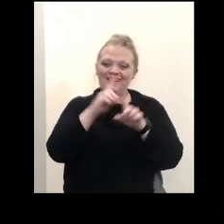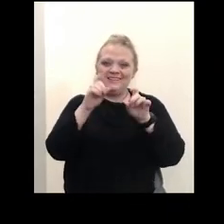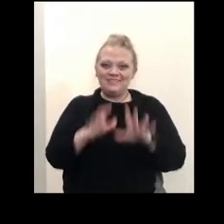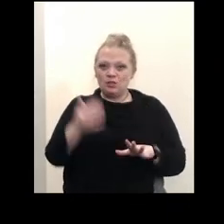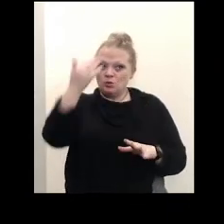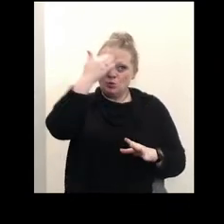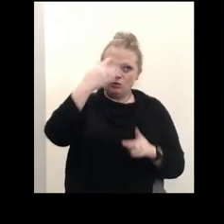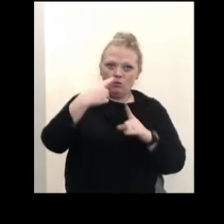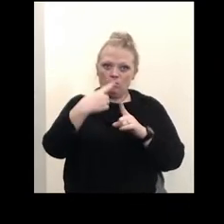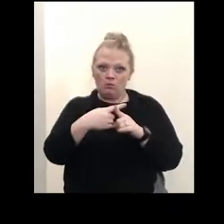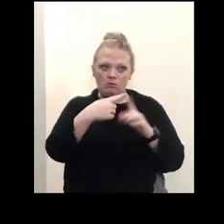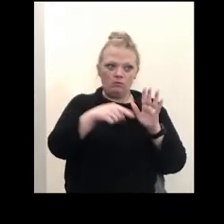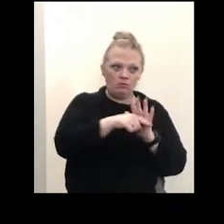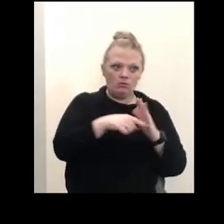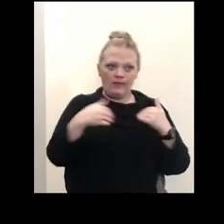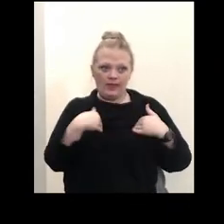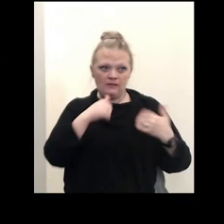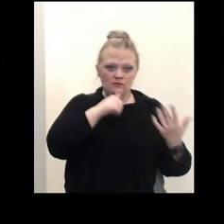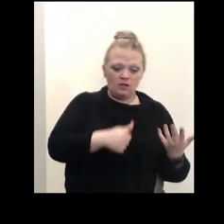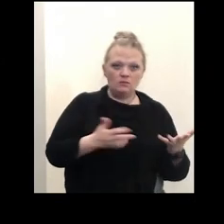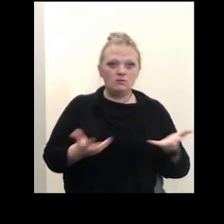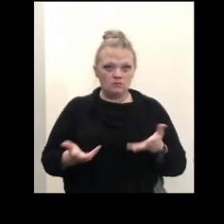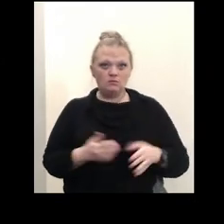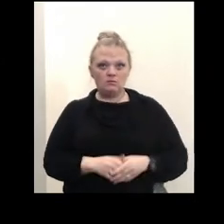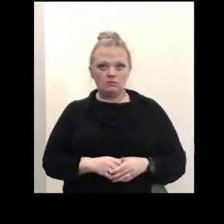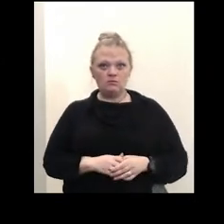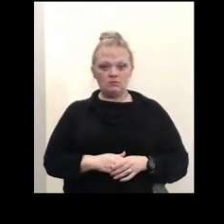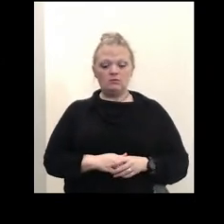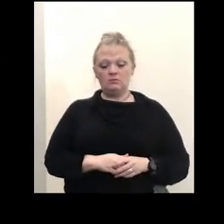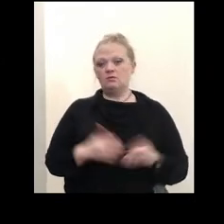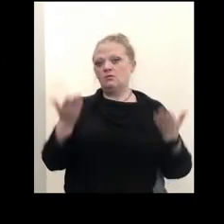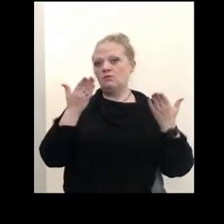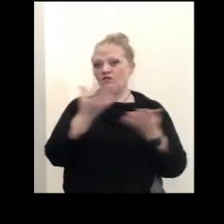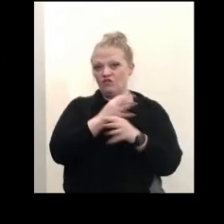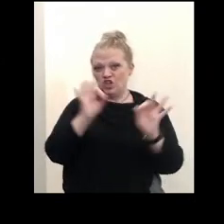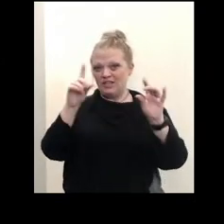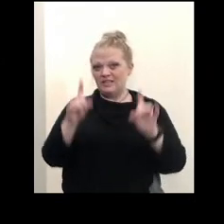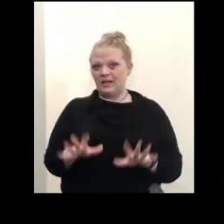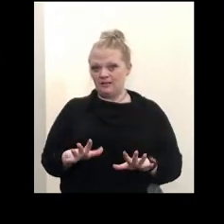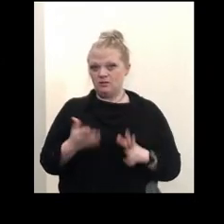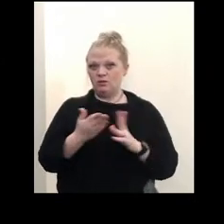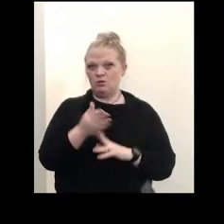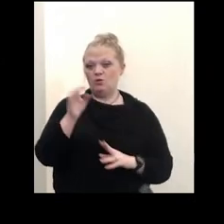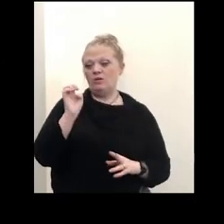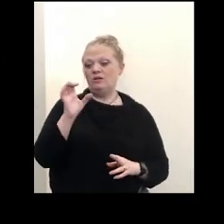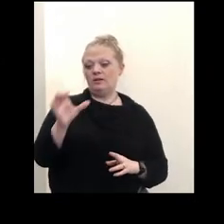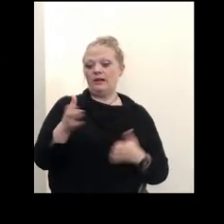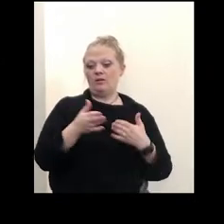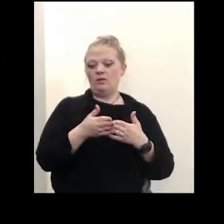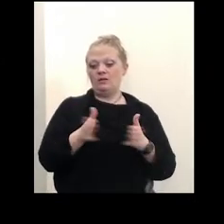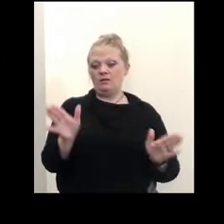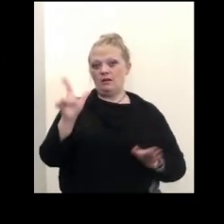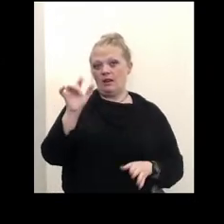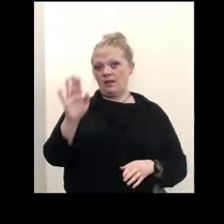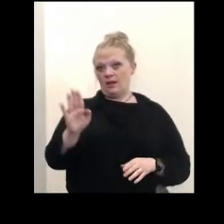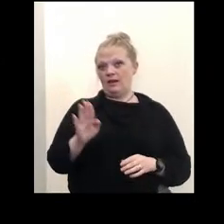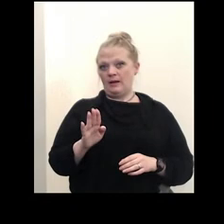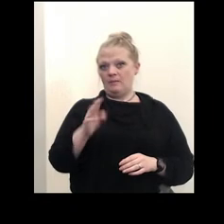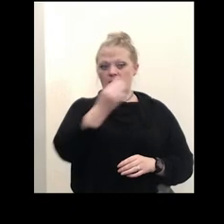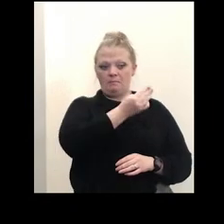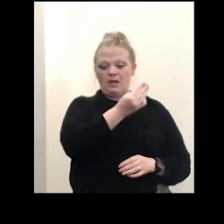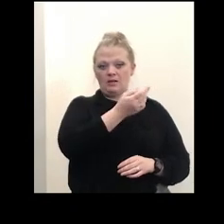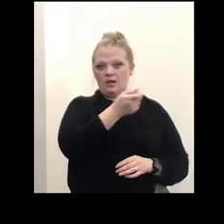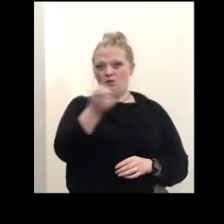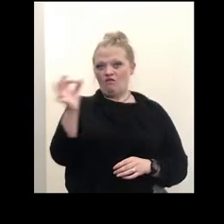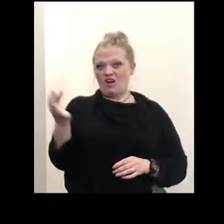so uh we are offering uh free testing at through our Erie County Public Health Lab Monday through Fridays